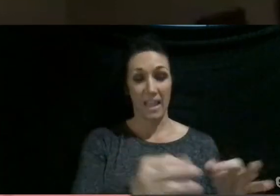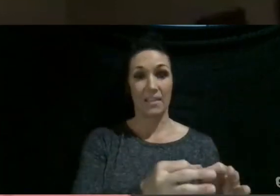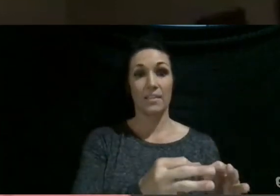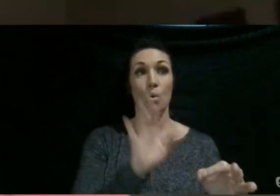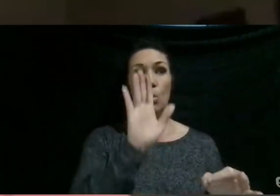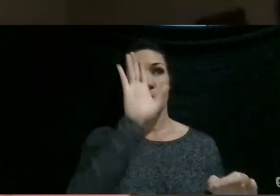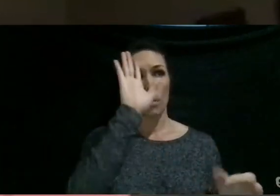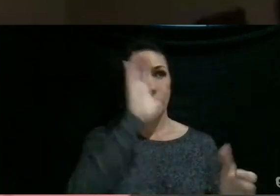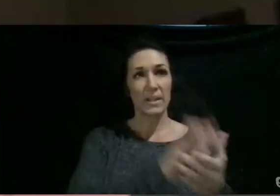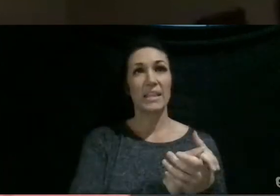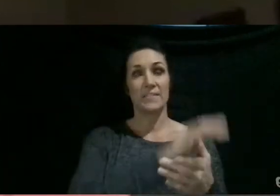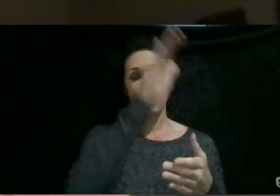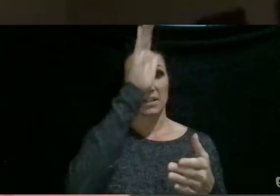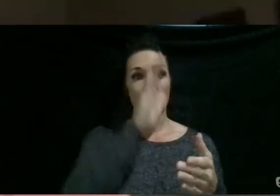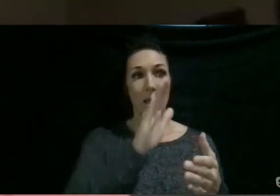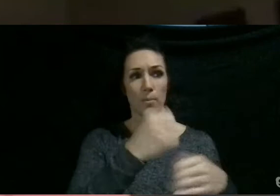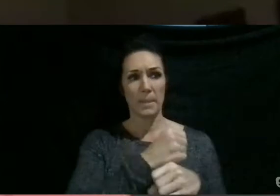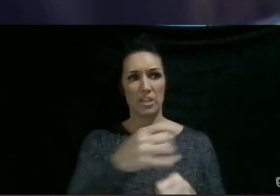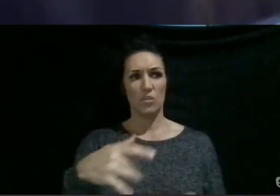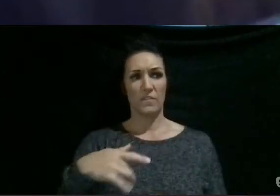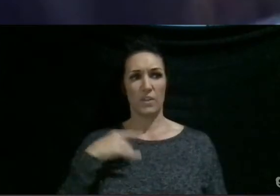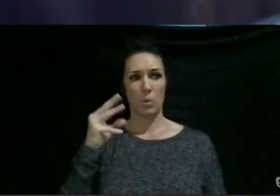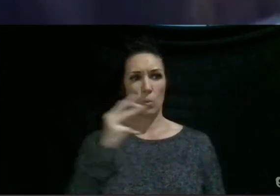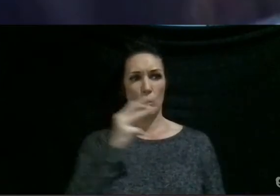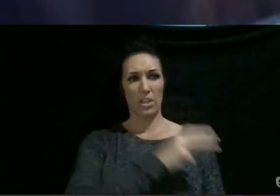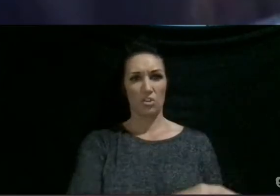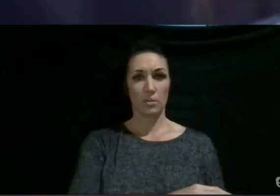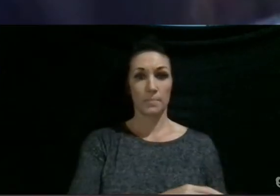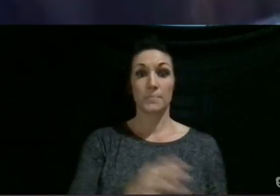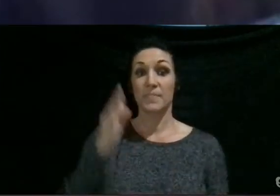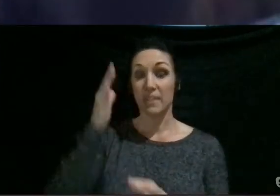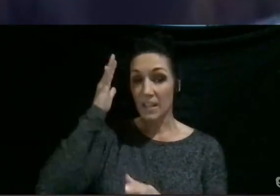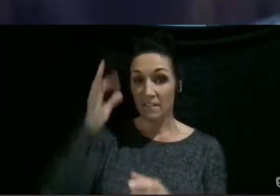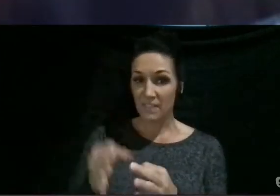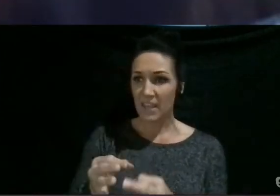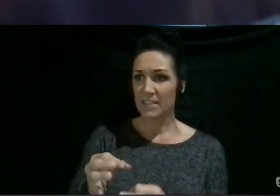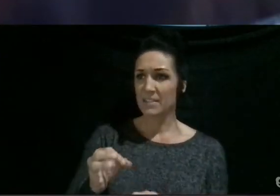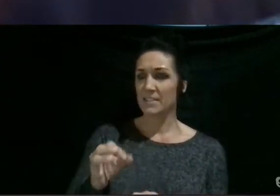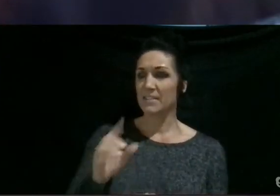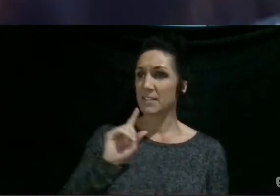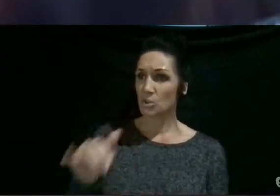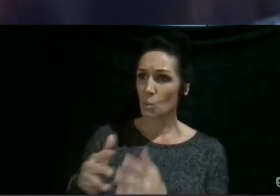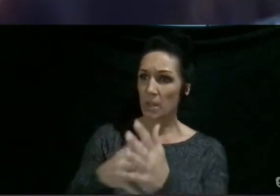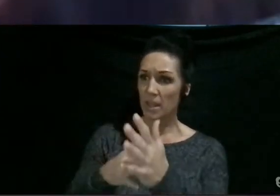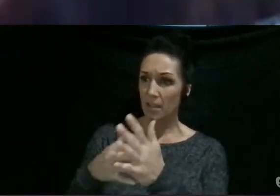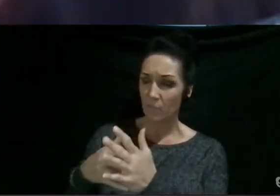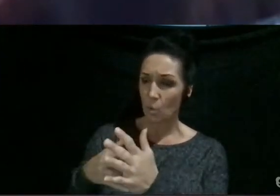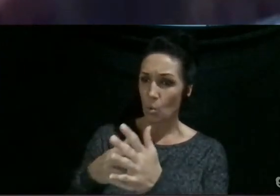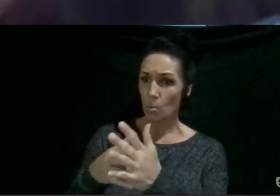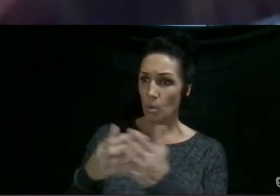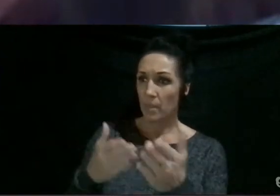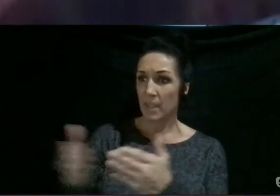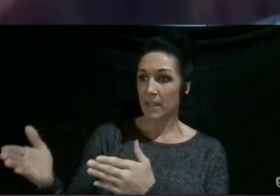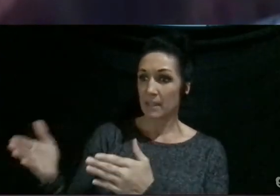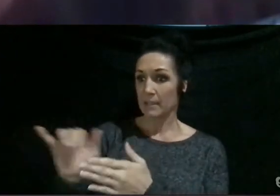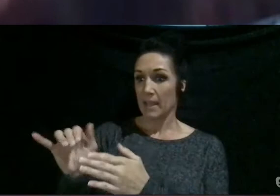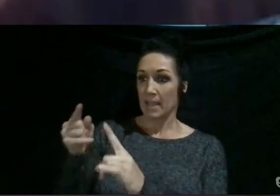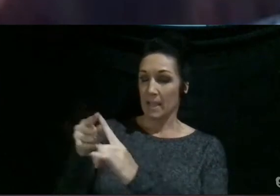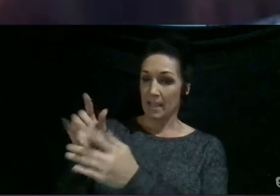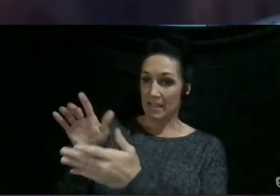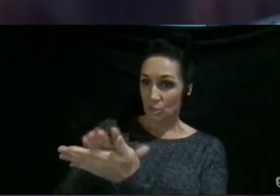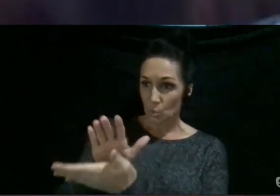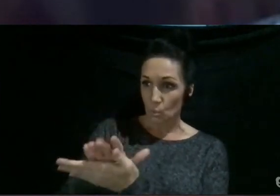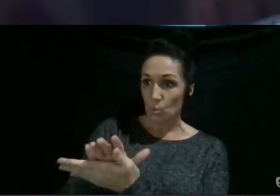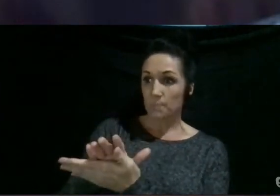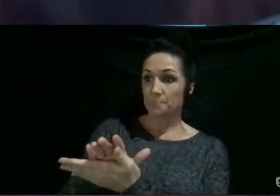you feel like it'll put you in a weird position socially. Faith is such a vulnerable topic that when you're at school and